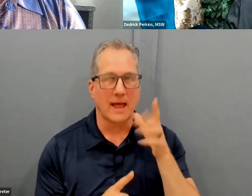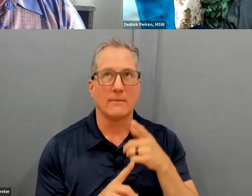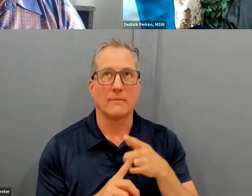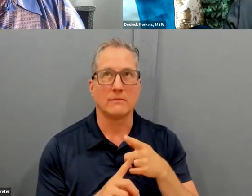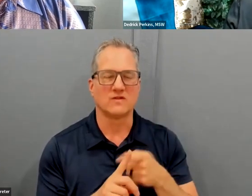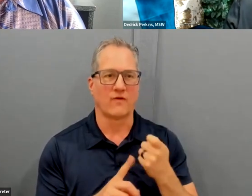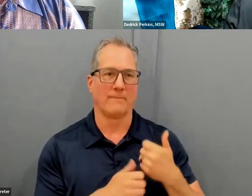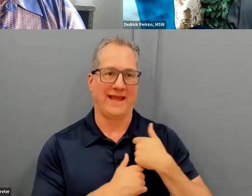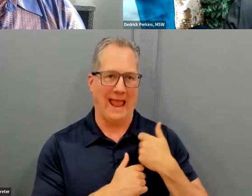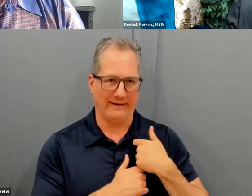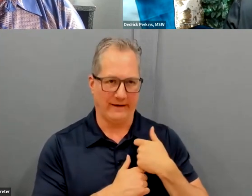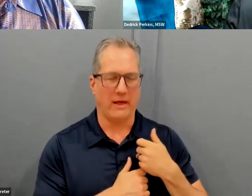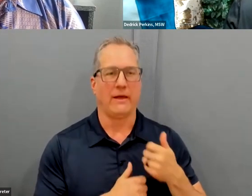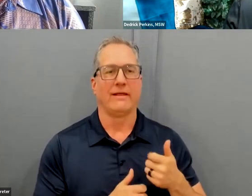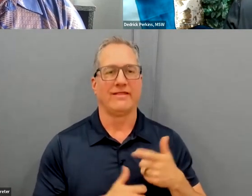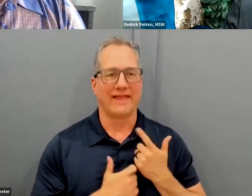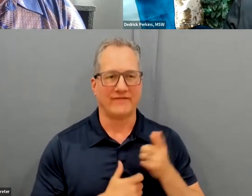And it was pretty funny.